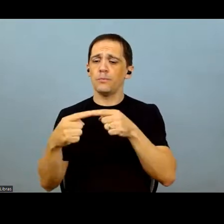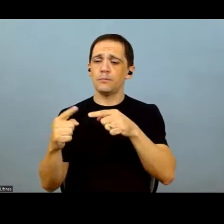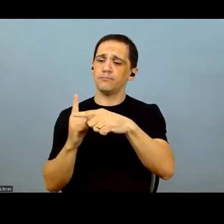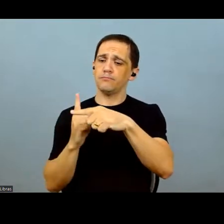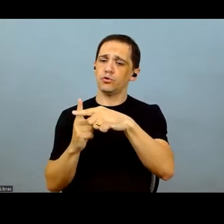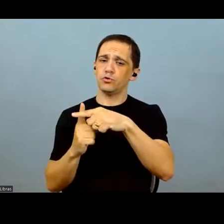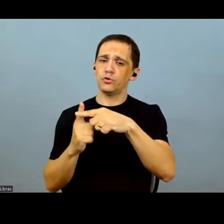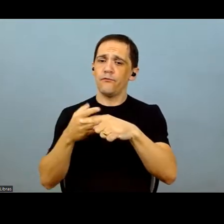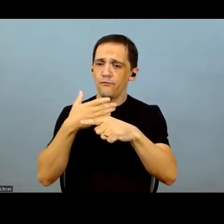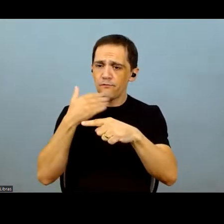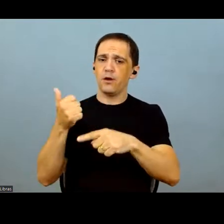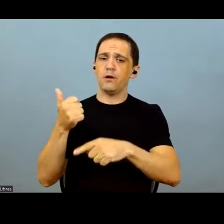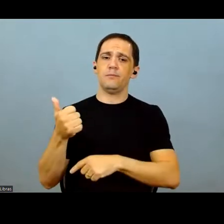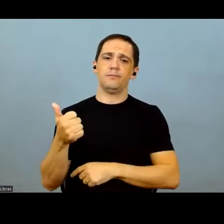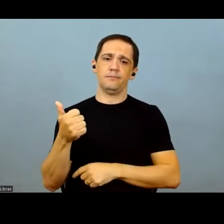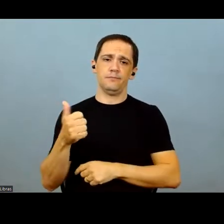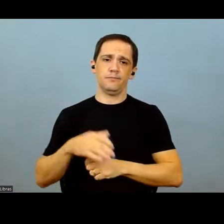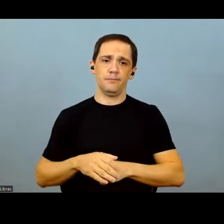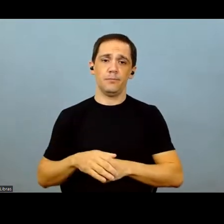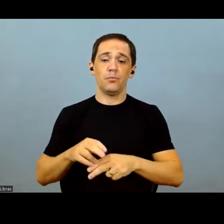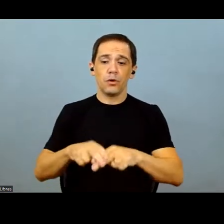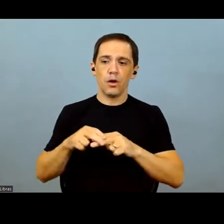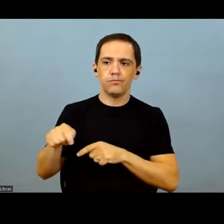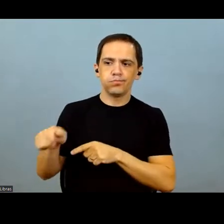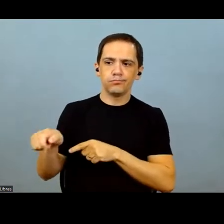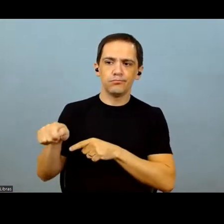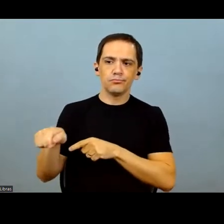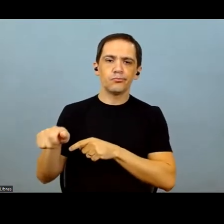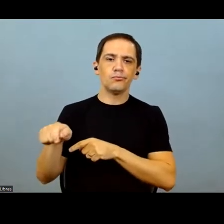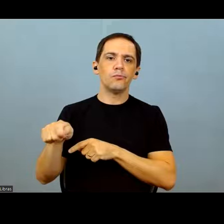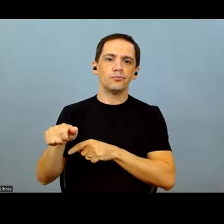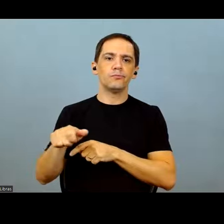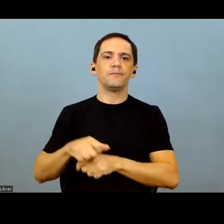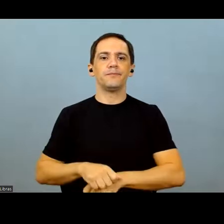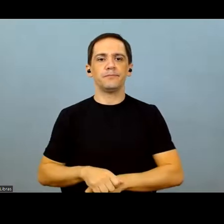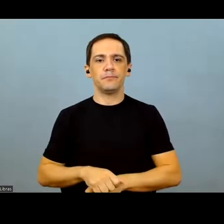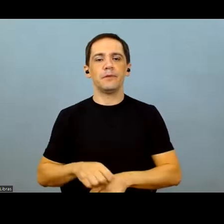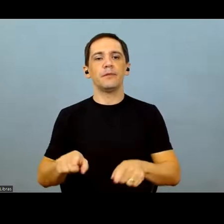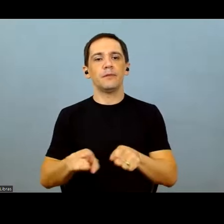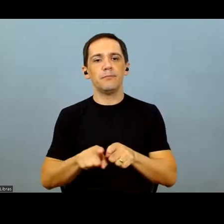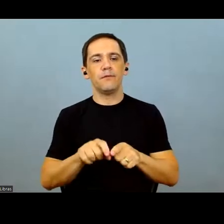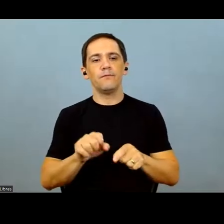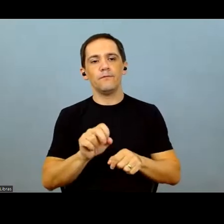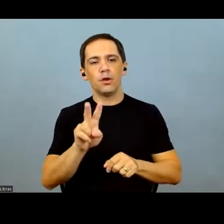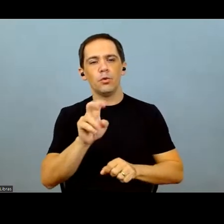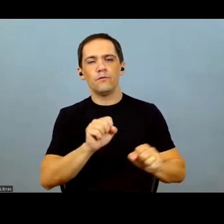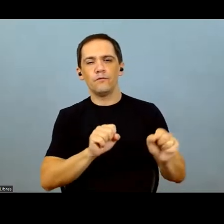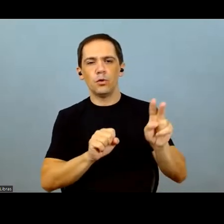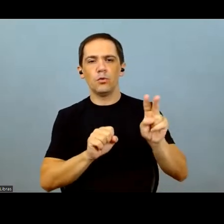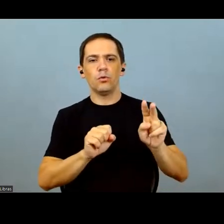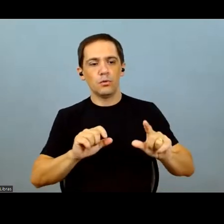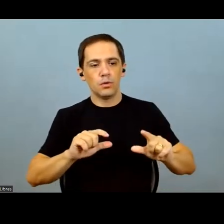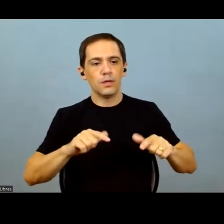the scenario is very positive for shareholders, whether they bet on the dividend yield or when